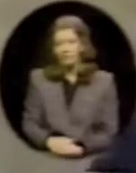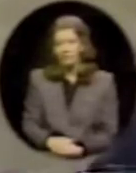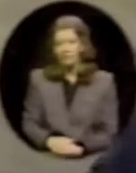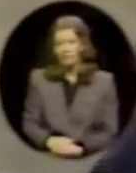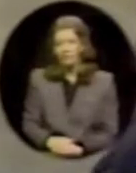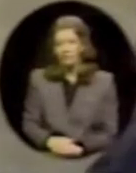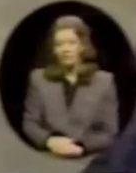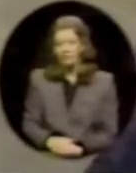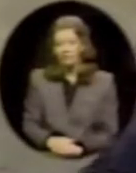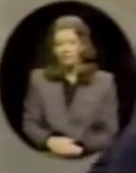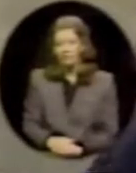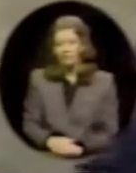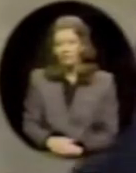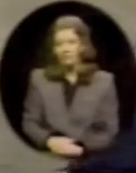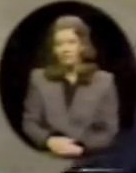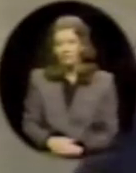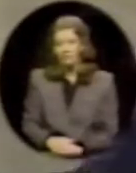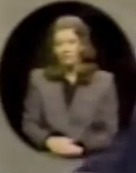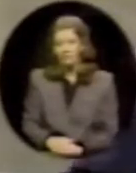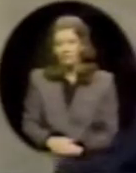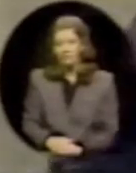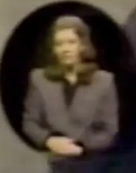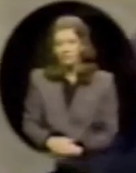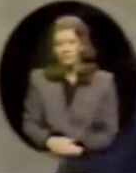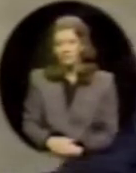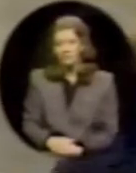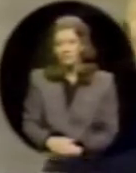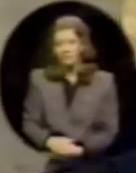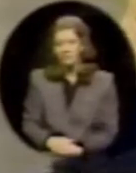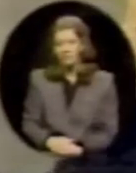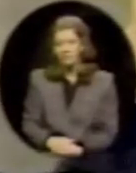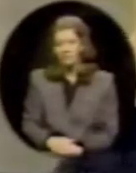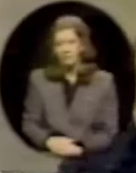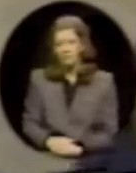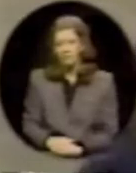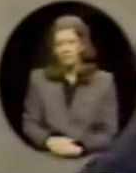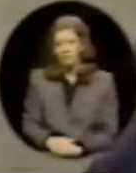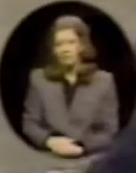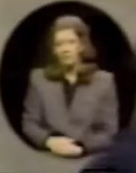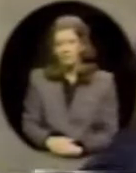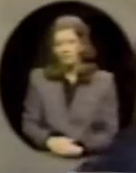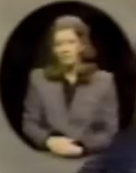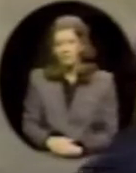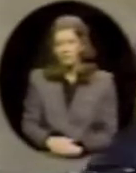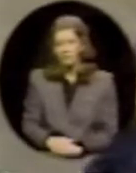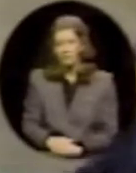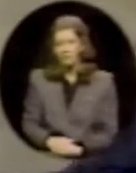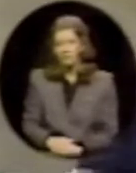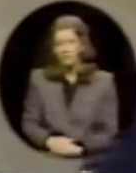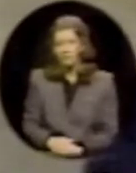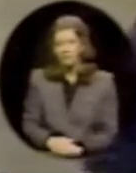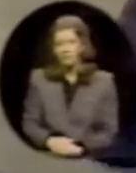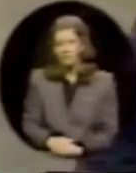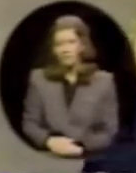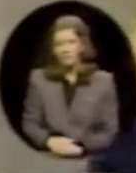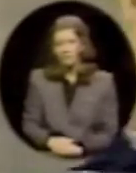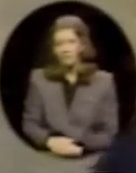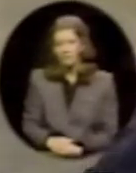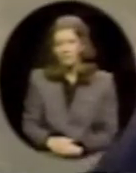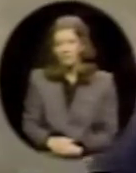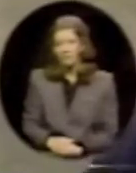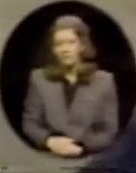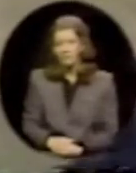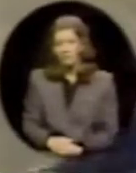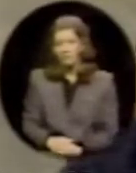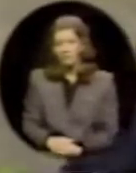There's a cooperation. There's a real... The hearing people who work at Gallaudet care, are sensitive. They're working there because they